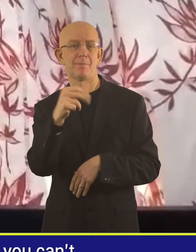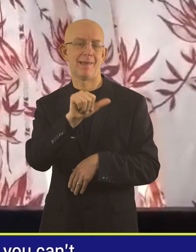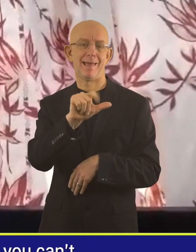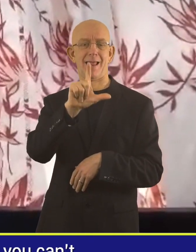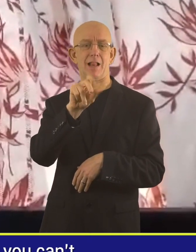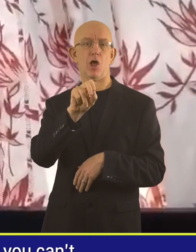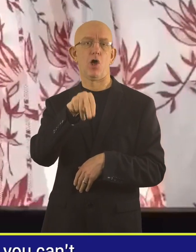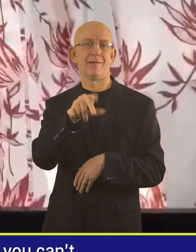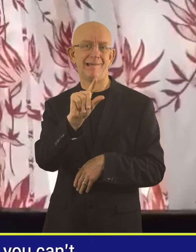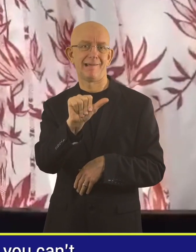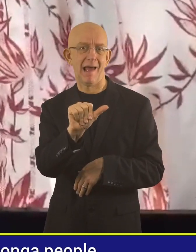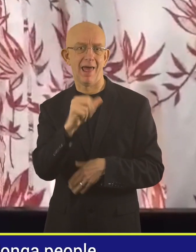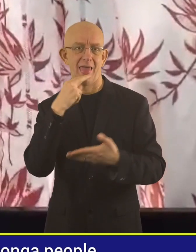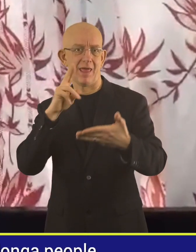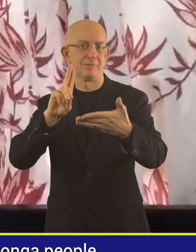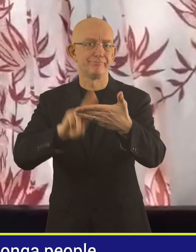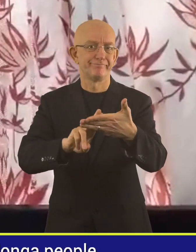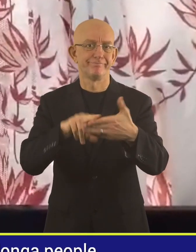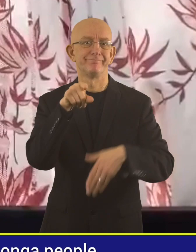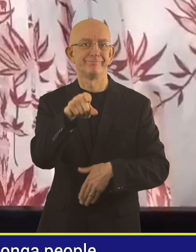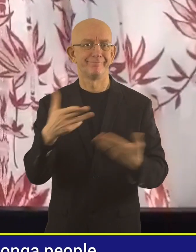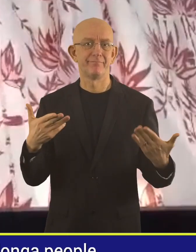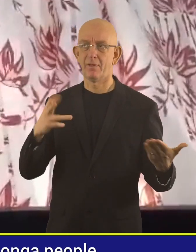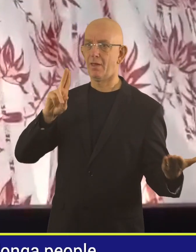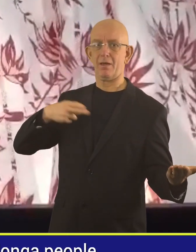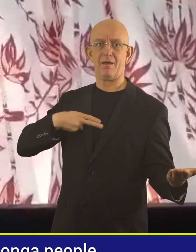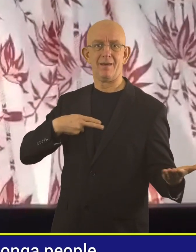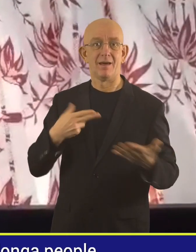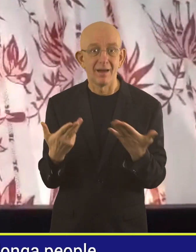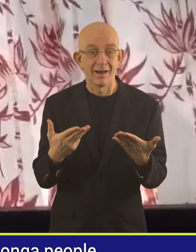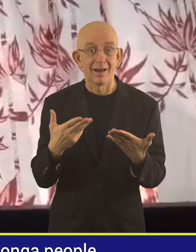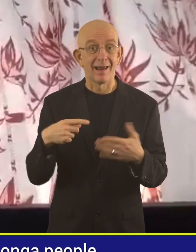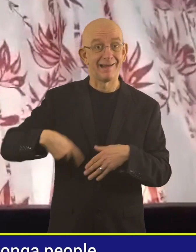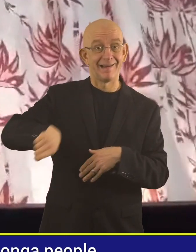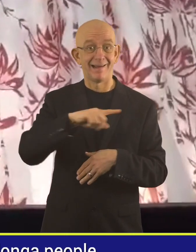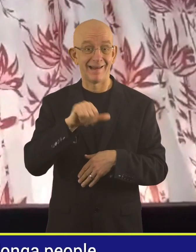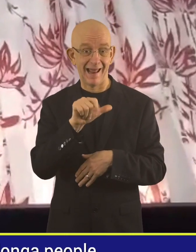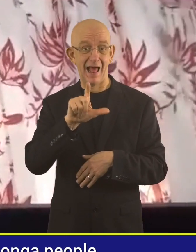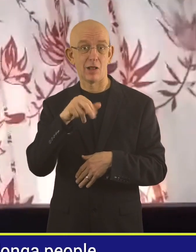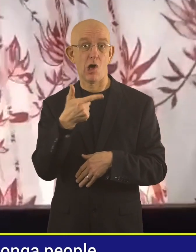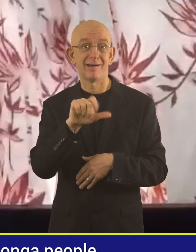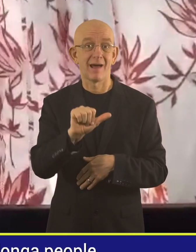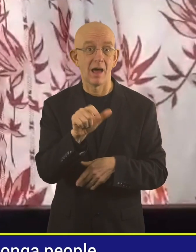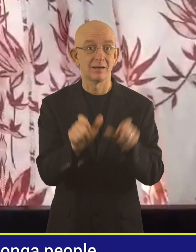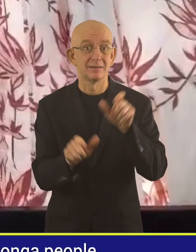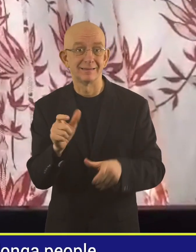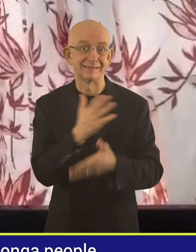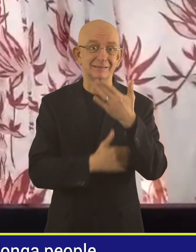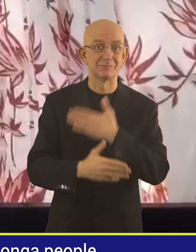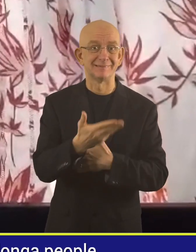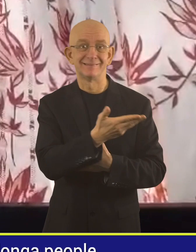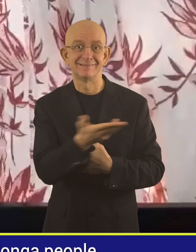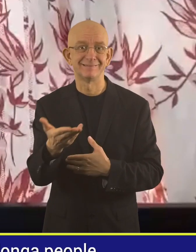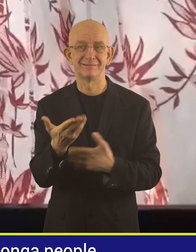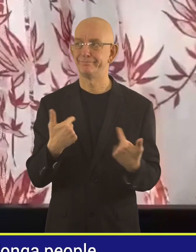call you Alonga. The reason why, because all Alonga people with disability